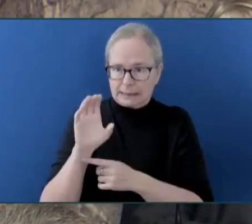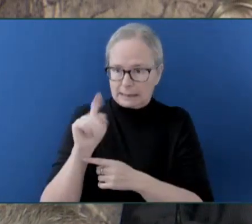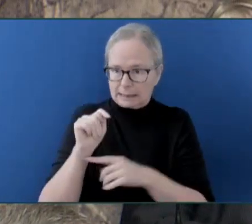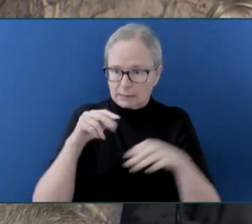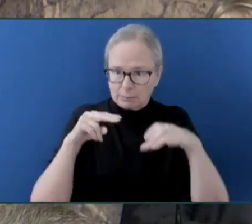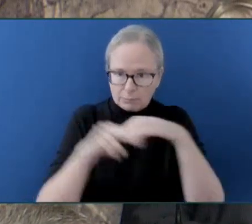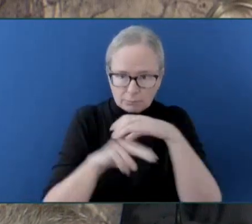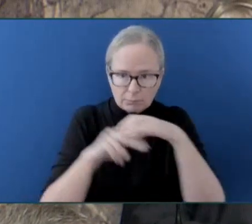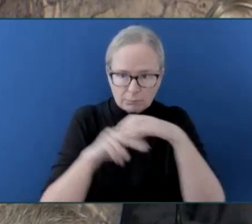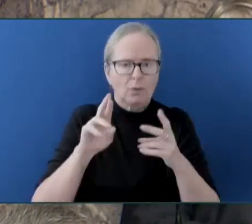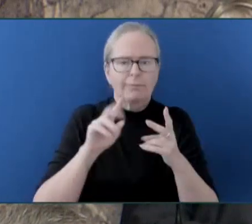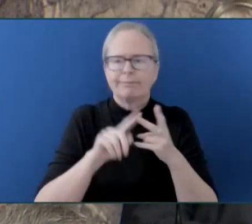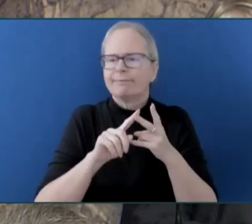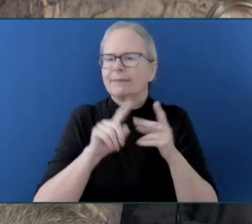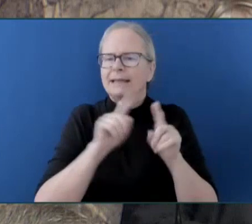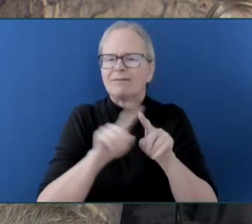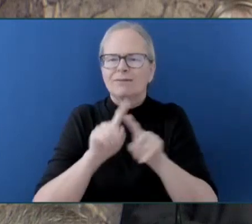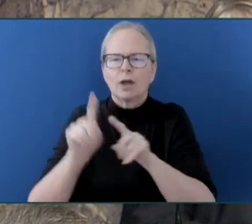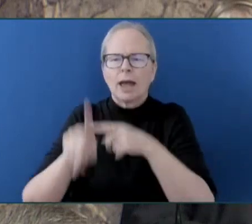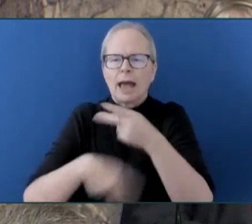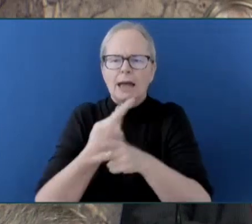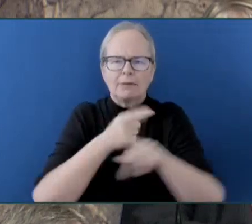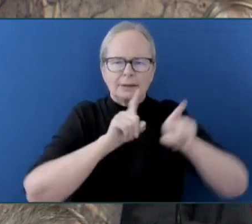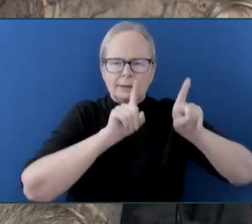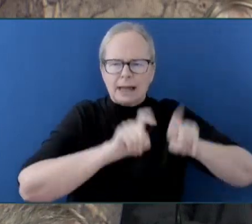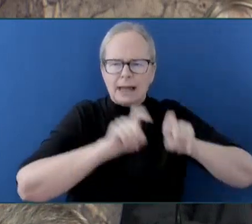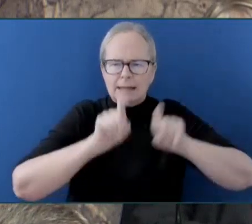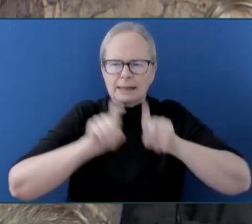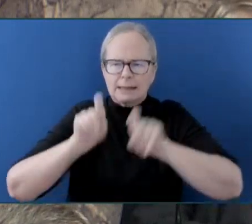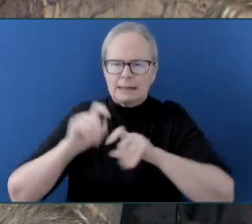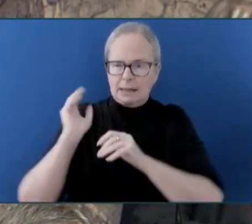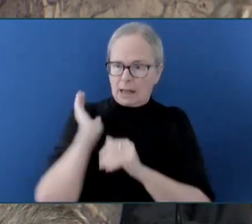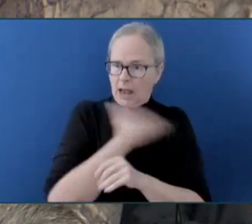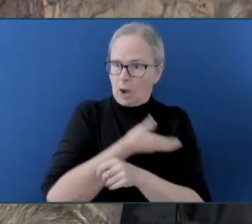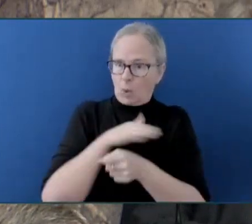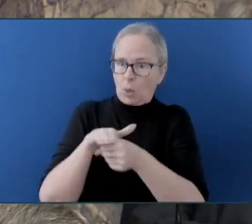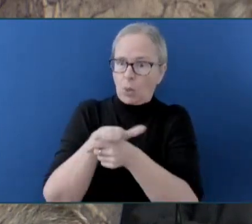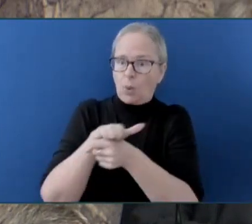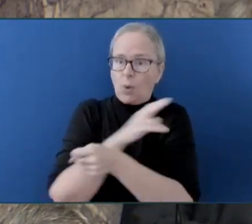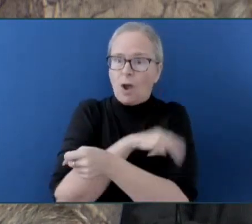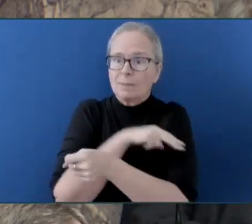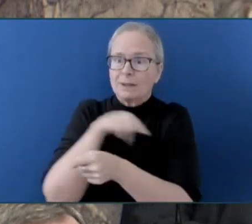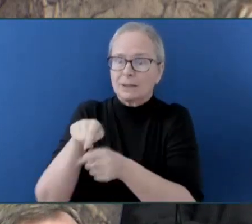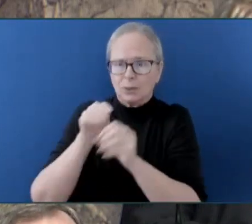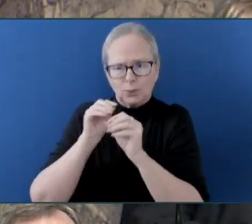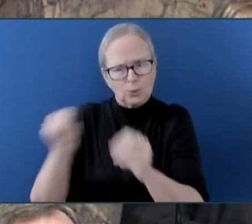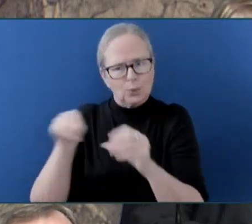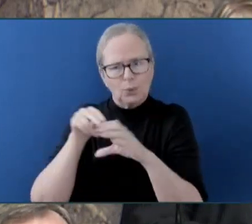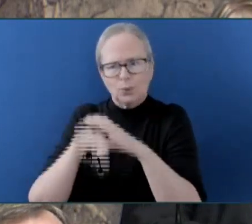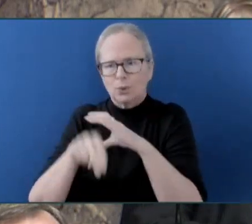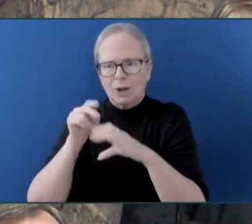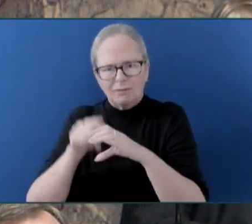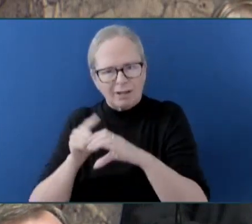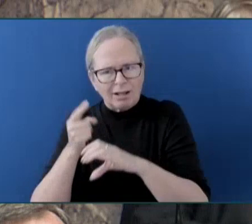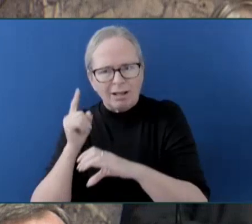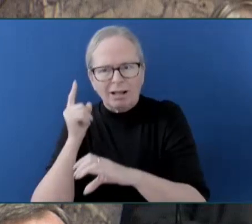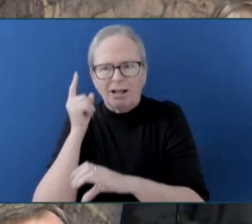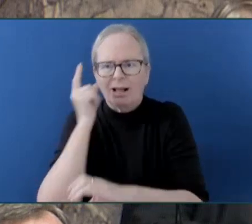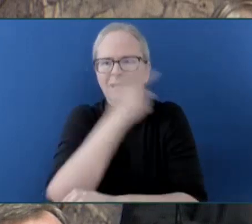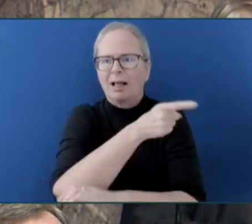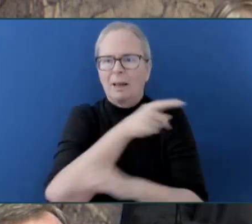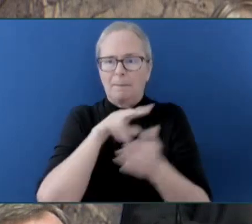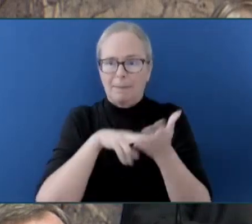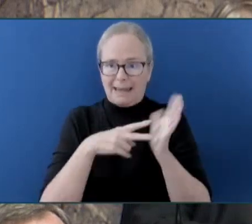Hospital has not had a CT scanner, but the community over the years have decided it was time to change that. Through the Kitimat